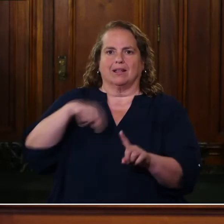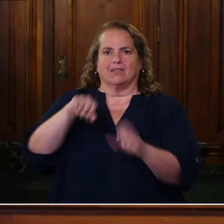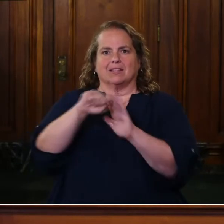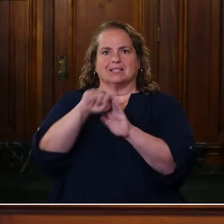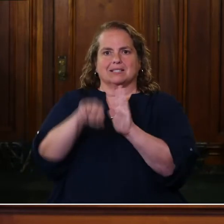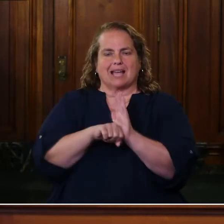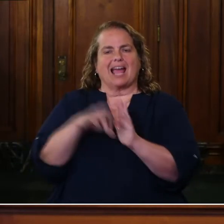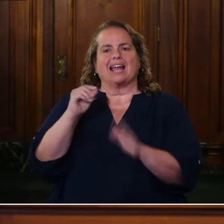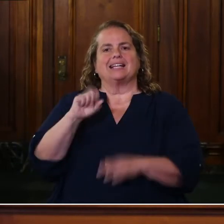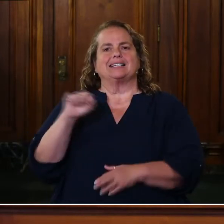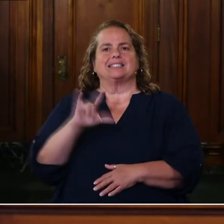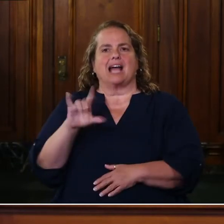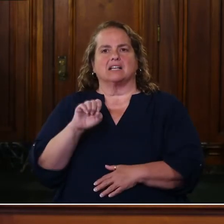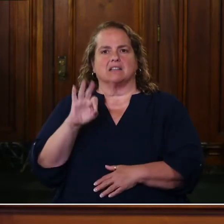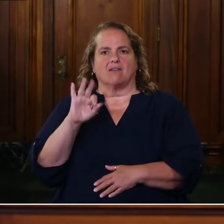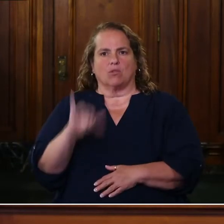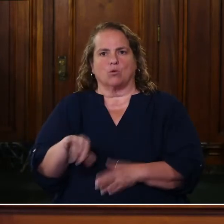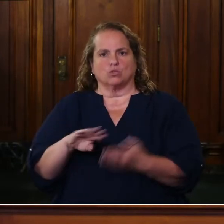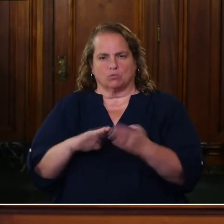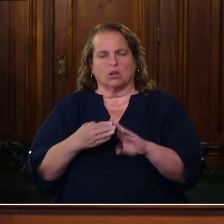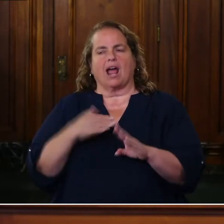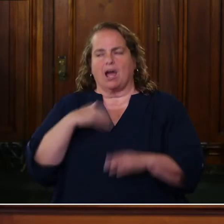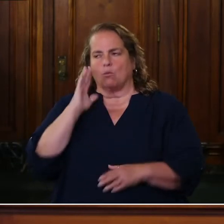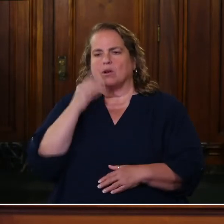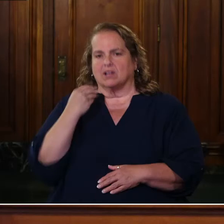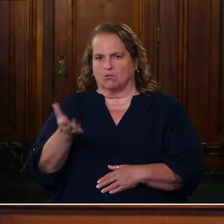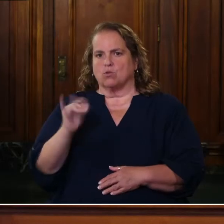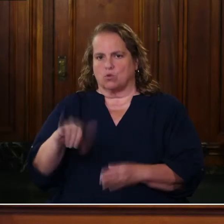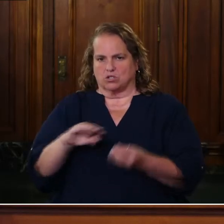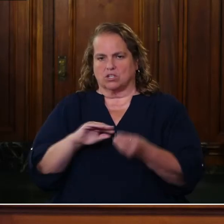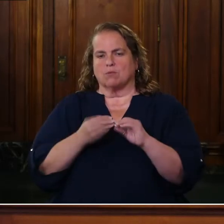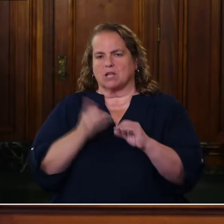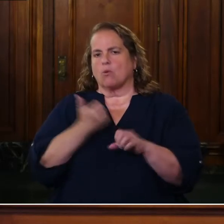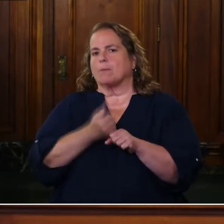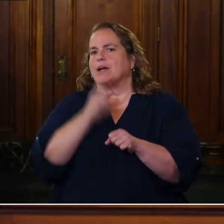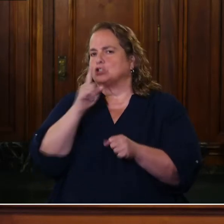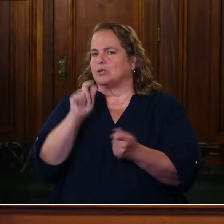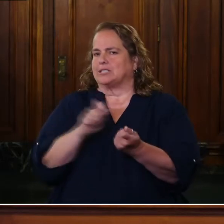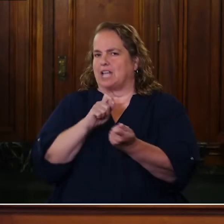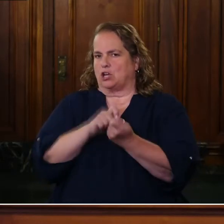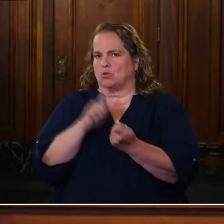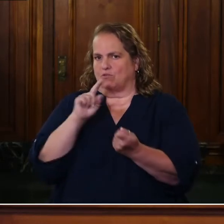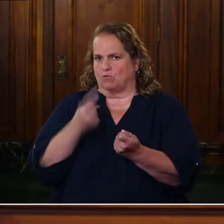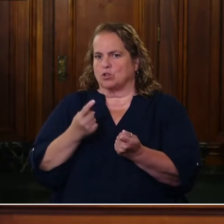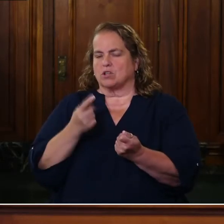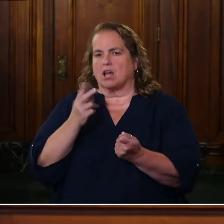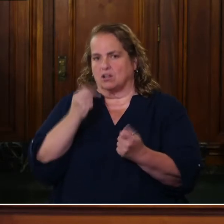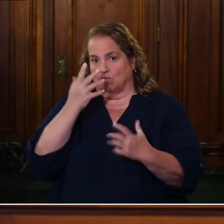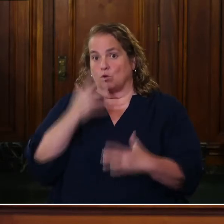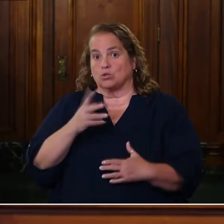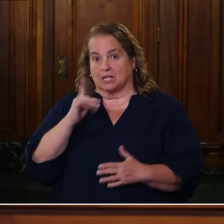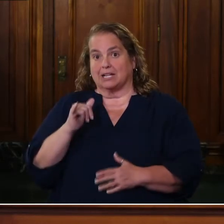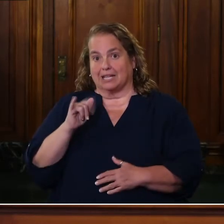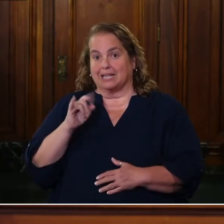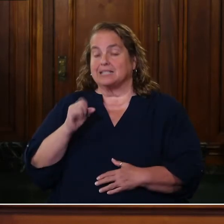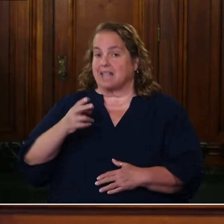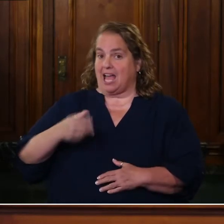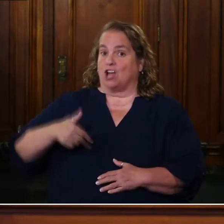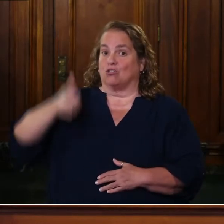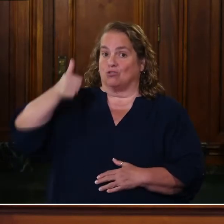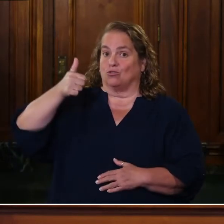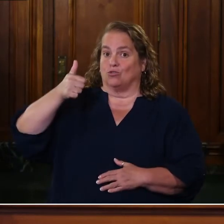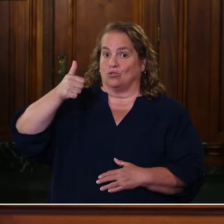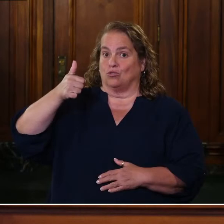and, and the size of those. Um, but we'll get you that number. I want to make sure that it's accurate. Uh, unfortunately it's, it's, uh, higher, uh,